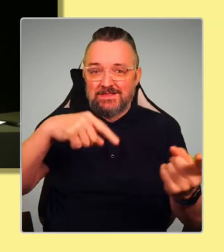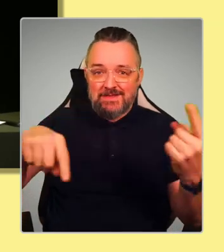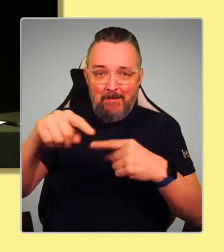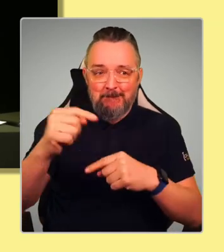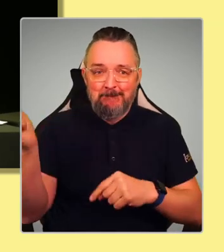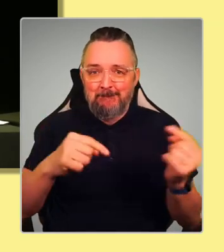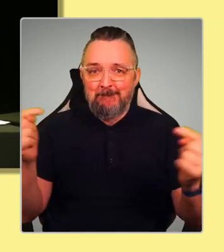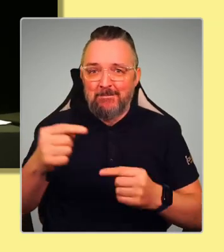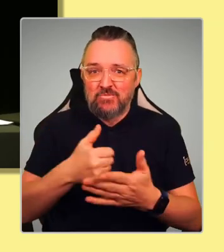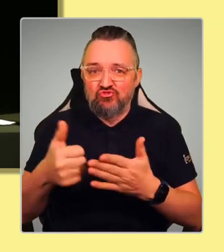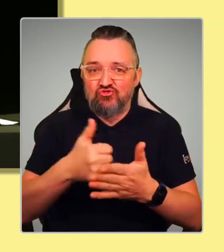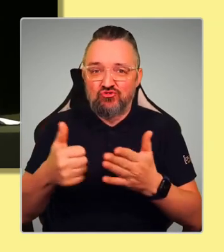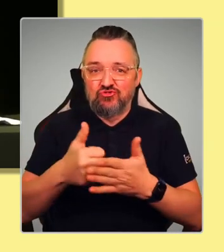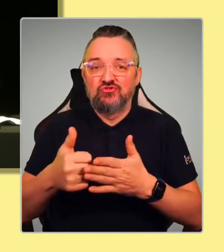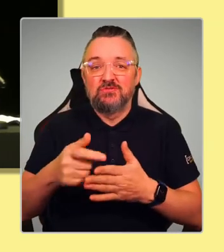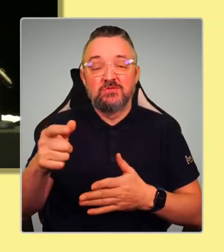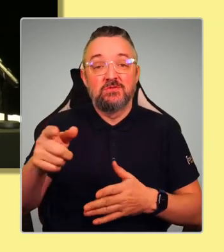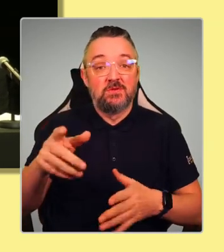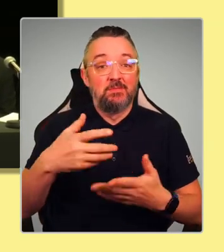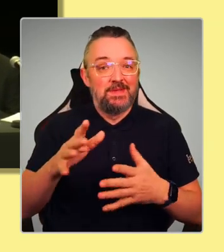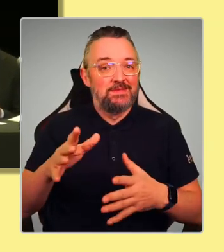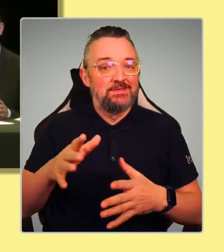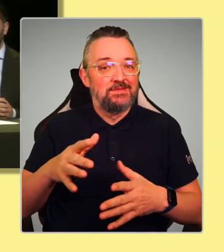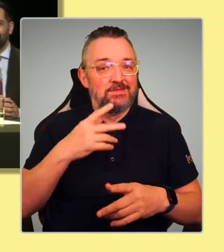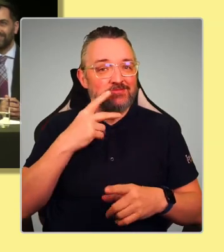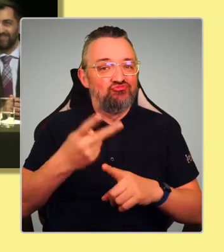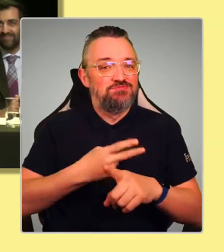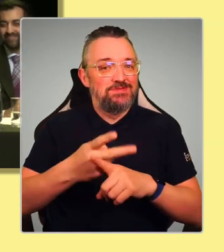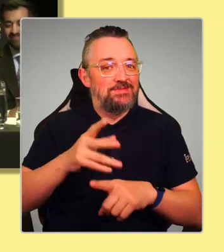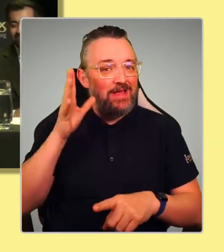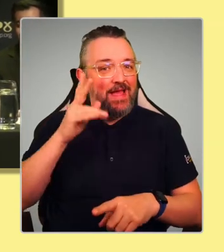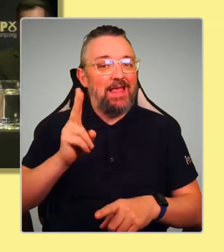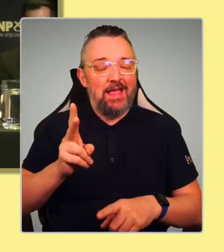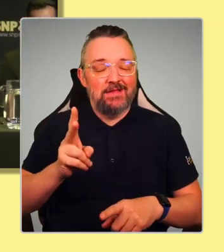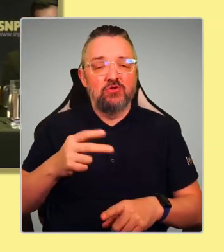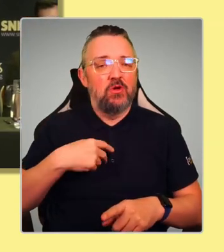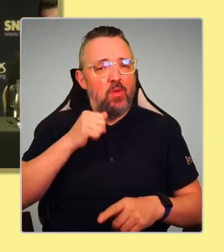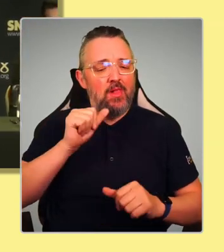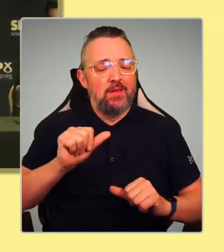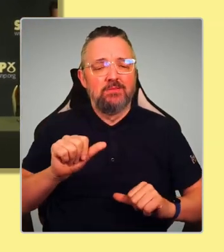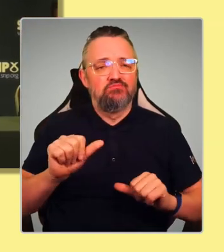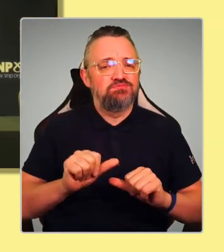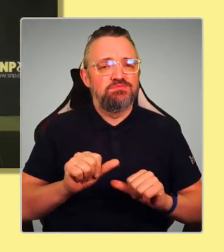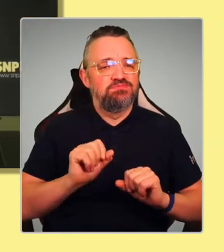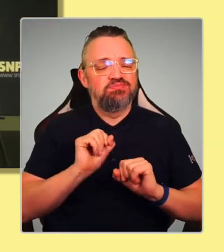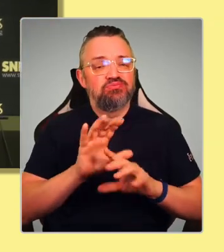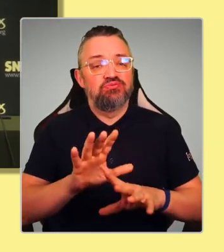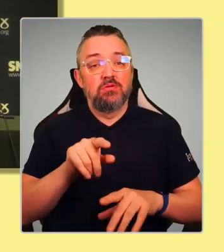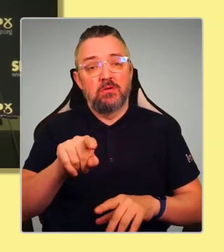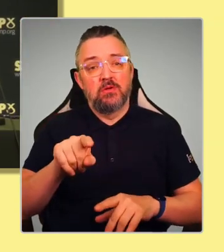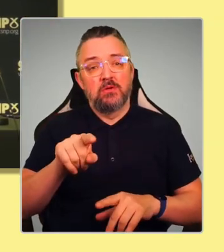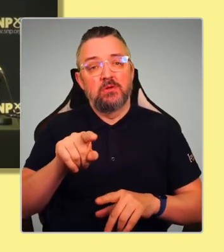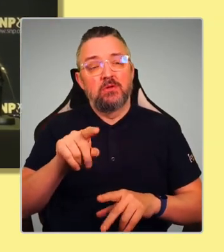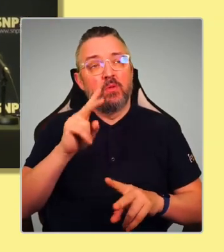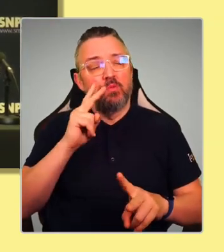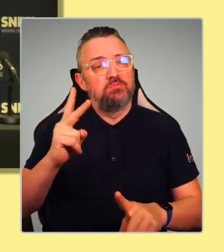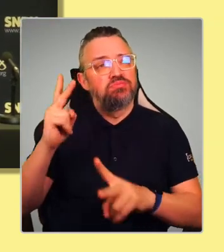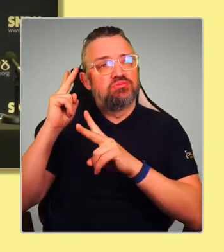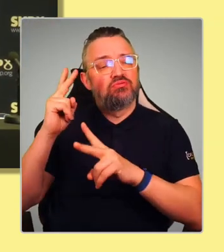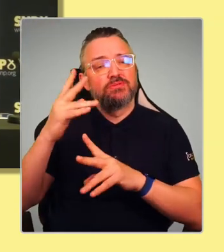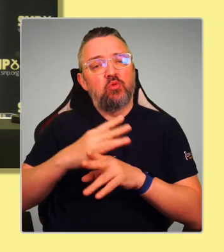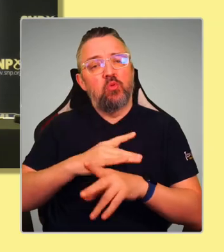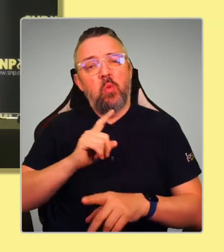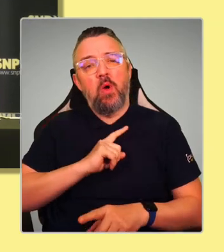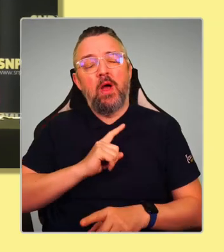heard that story before. So I'm going to curtail it a little bit this evening. But the reason I tell that story is because I'm trying to connect